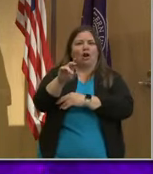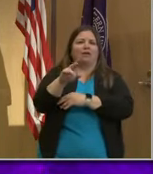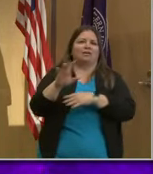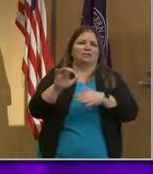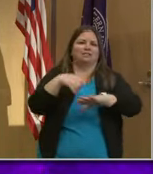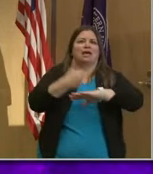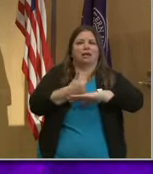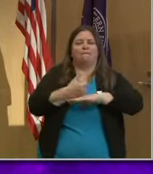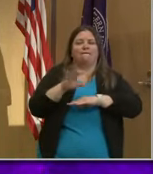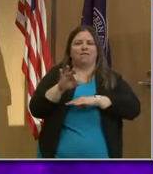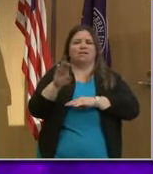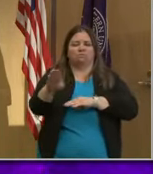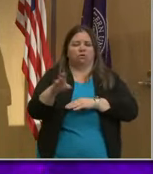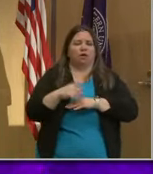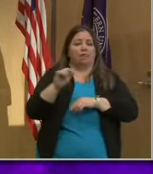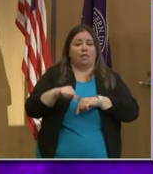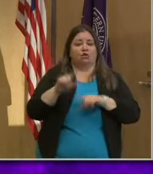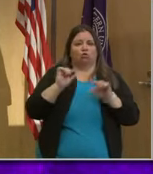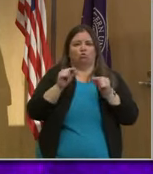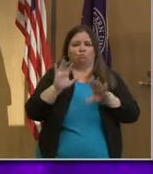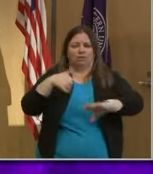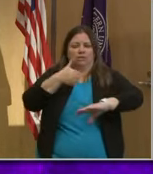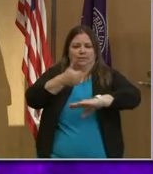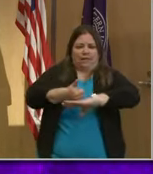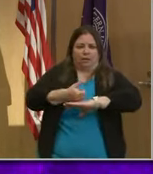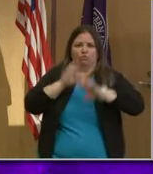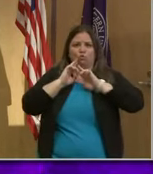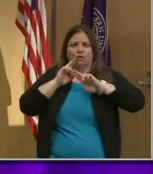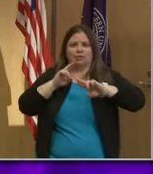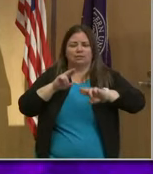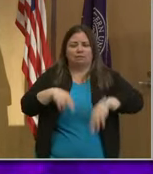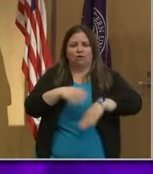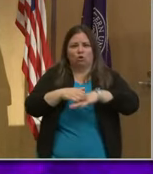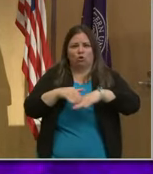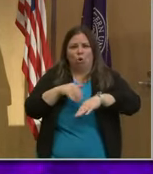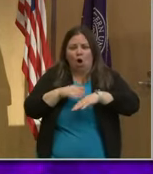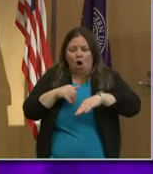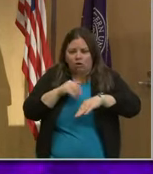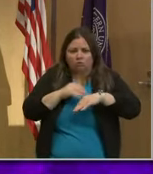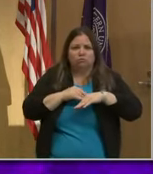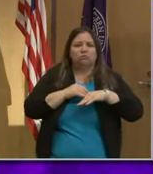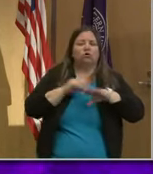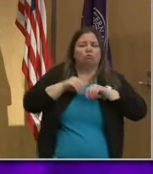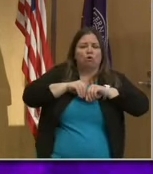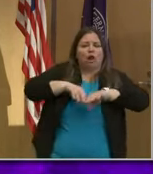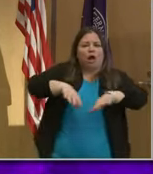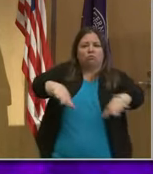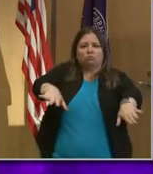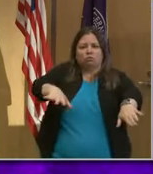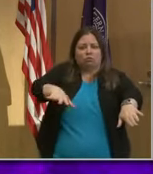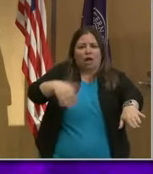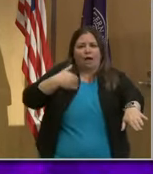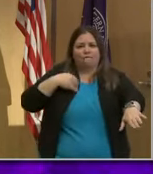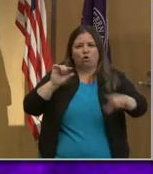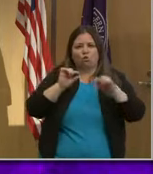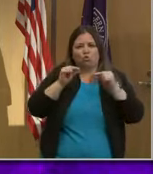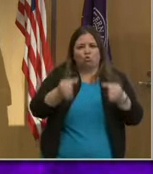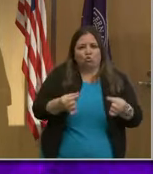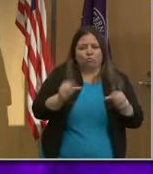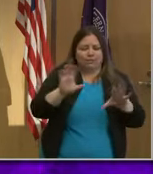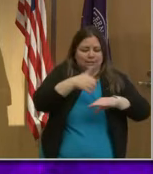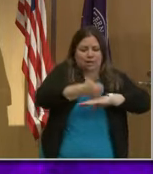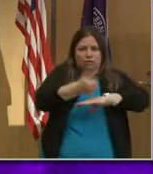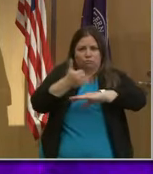so this group came together to respond to a call that the Chan Zuckerberg Initiative had put out to have groups come forward